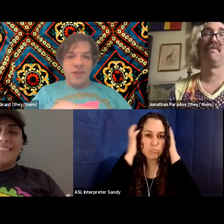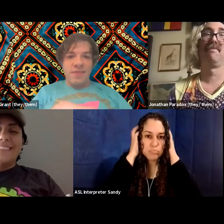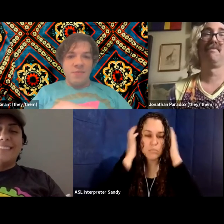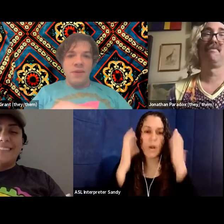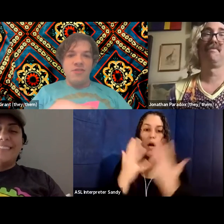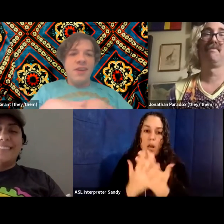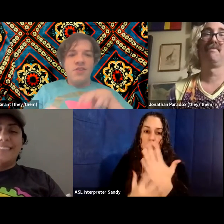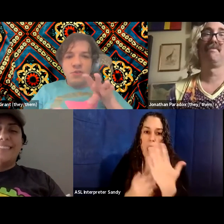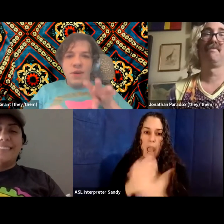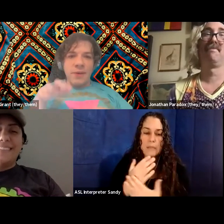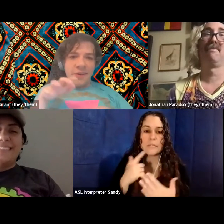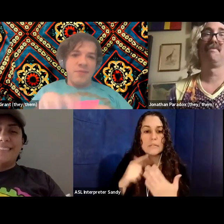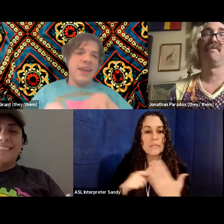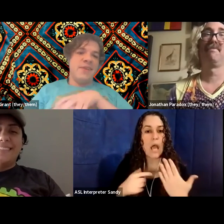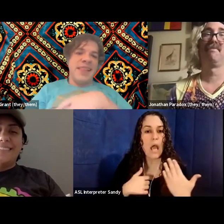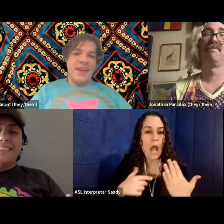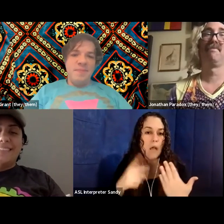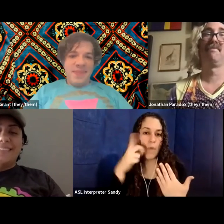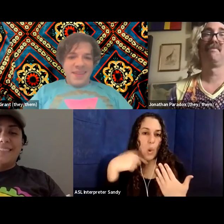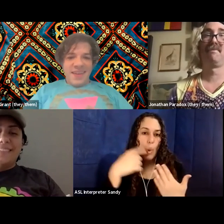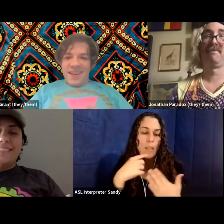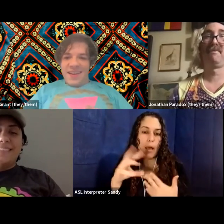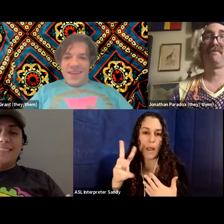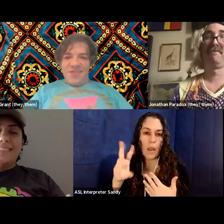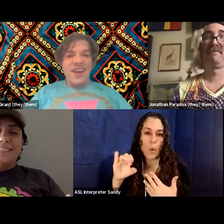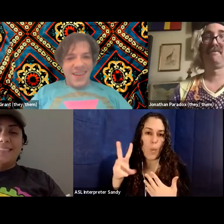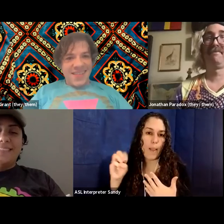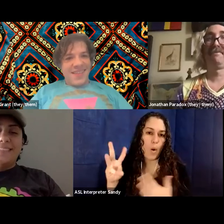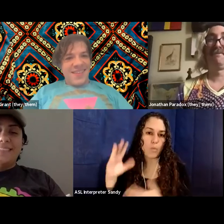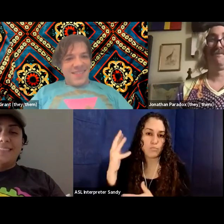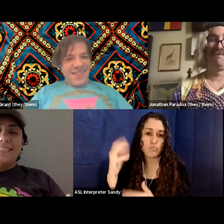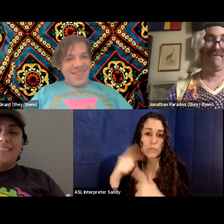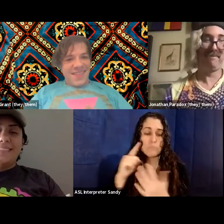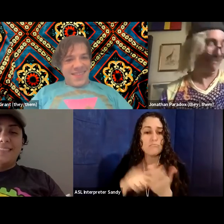willow trees, which do appear every now and then, uh, check.